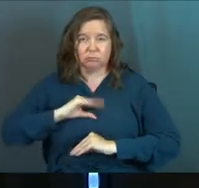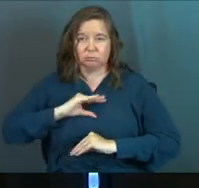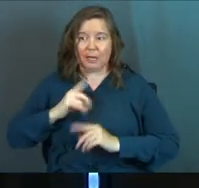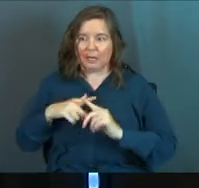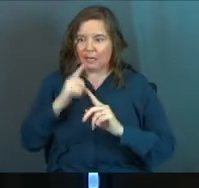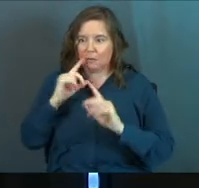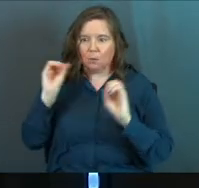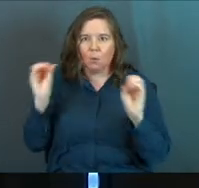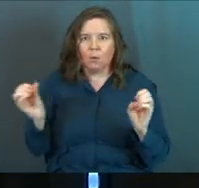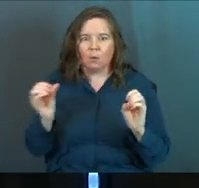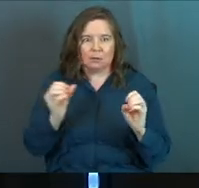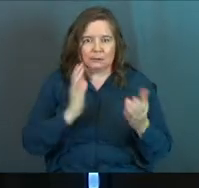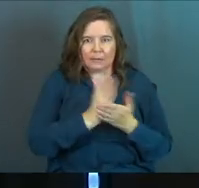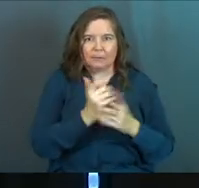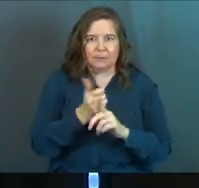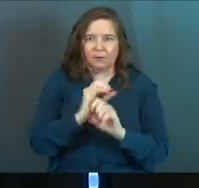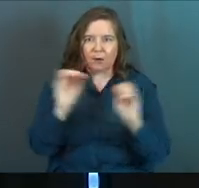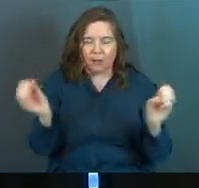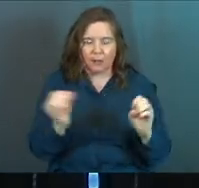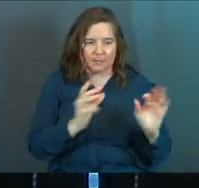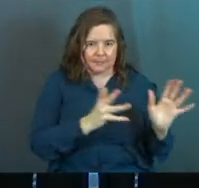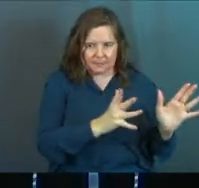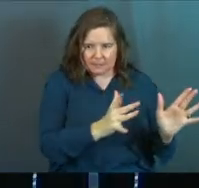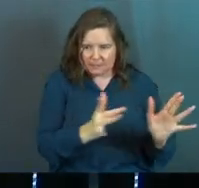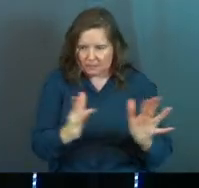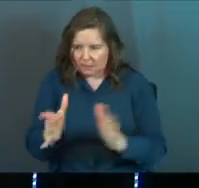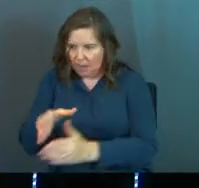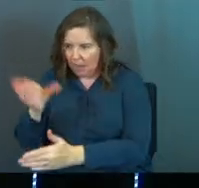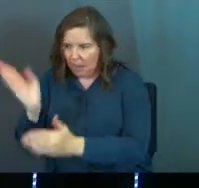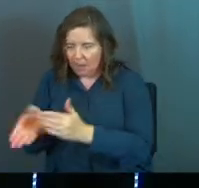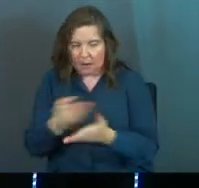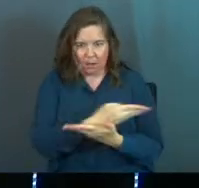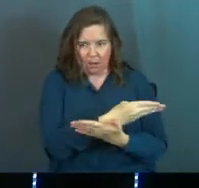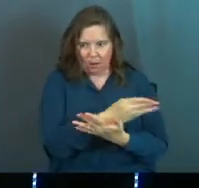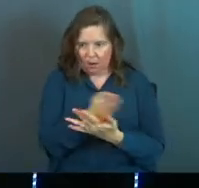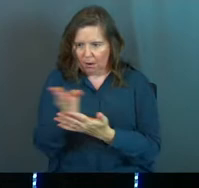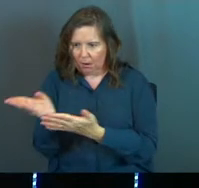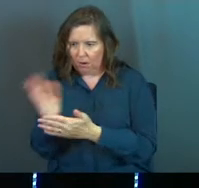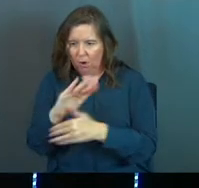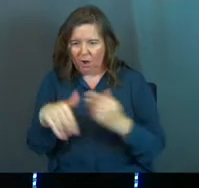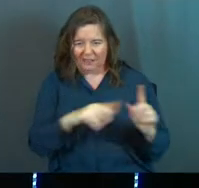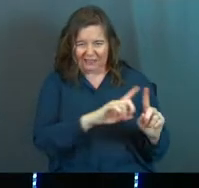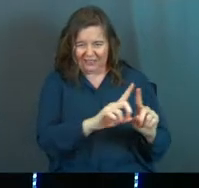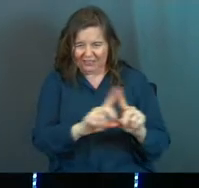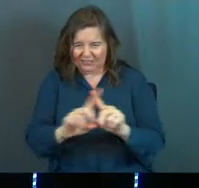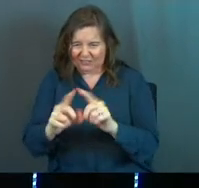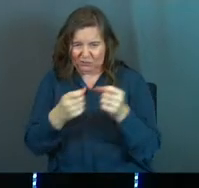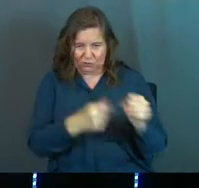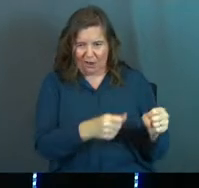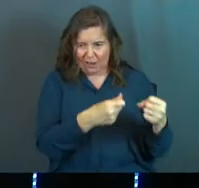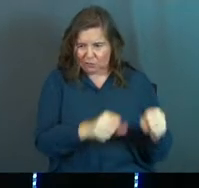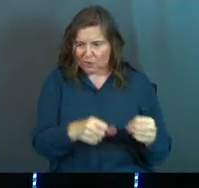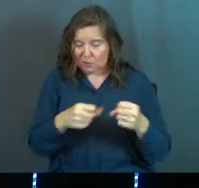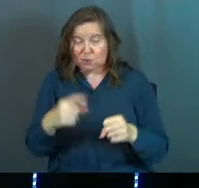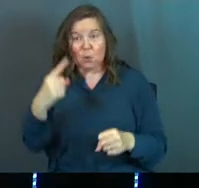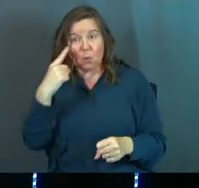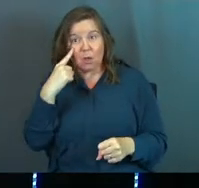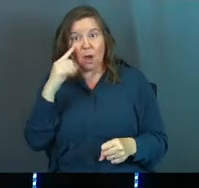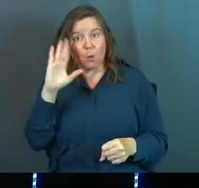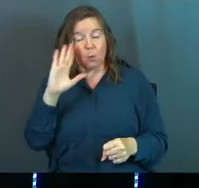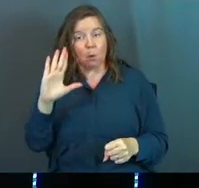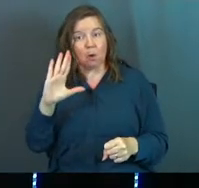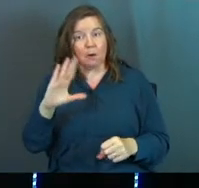doesn't withhold anything from himself. And he comes to the very end and says, I tried all these different things that you might think would be